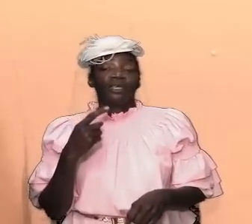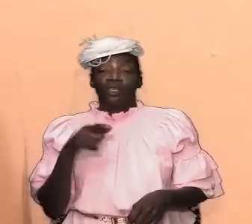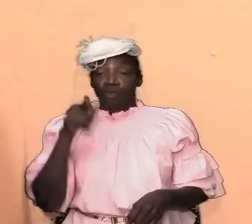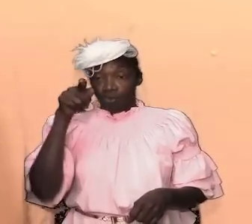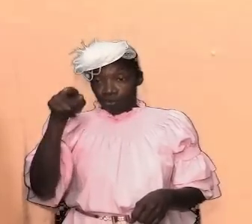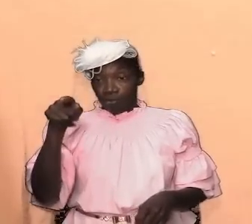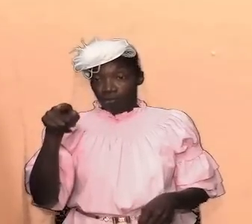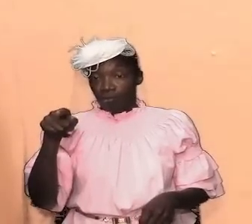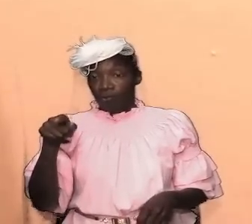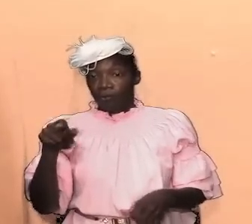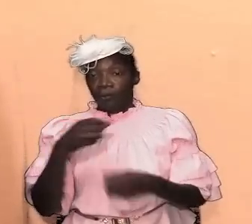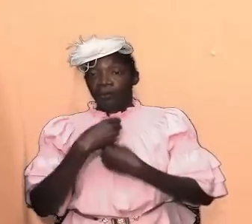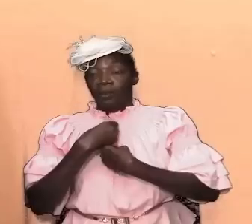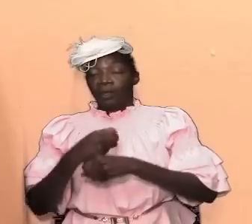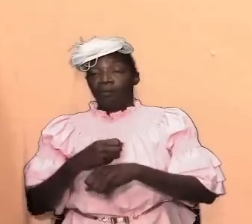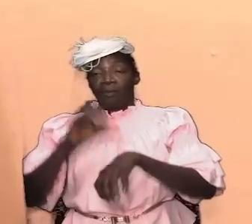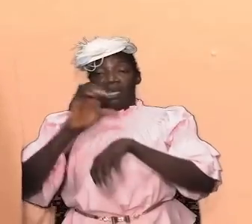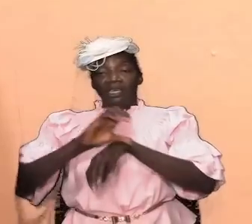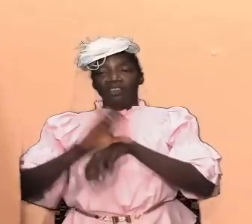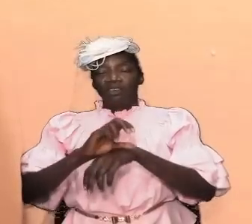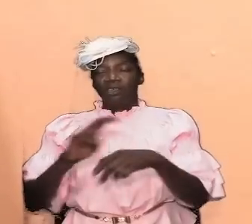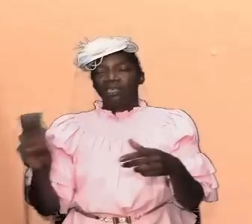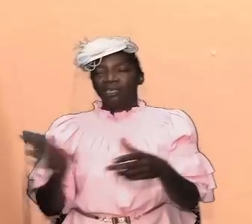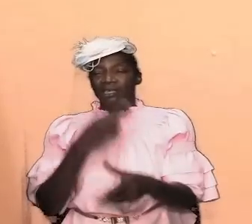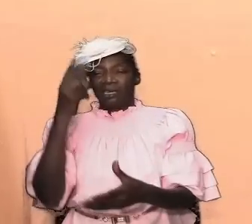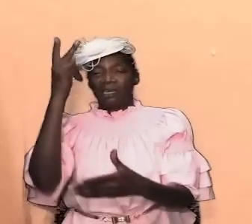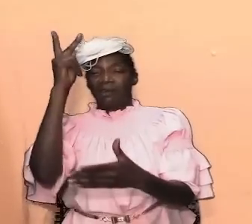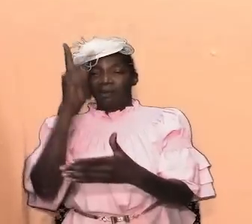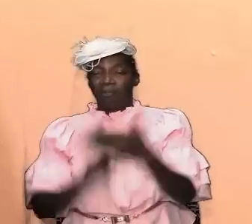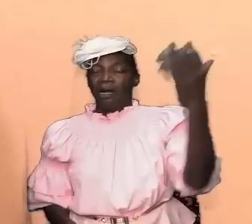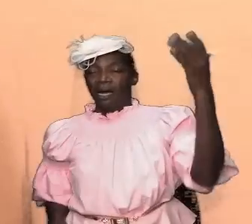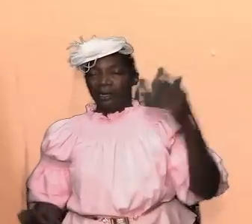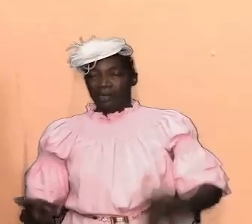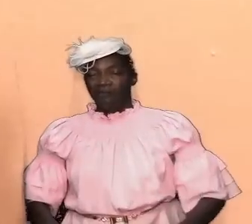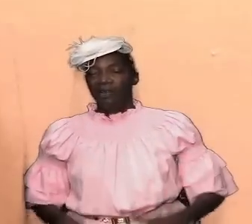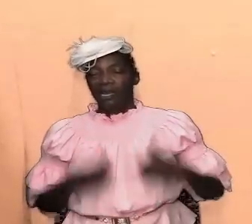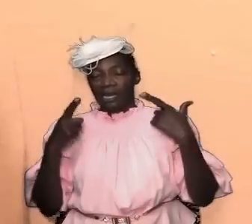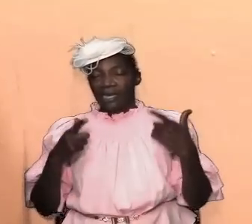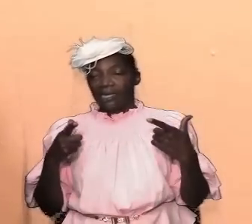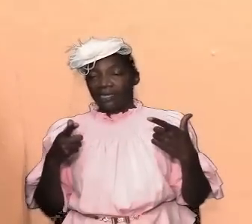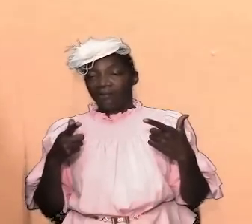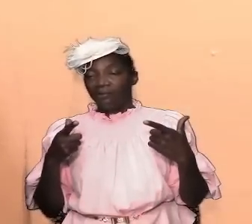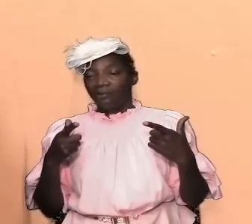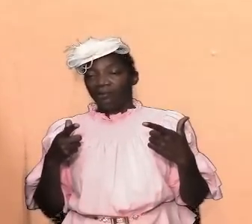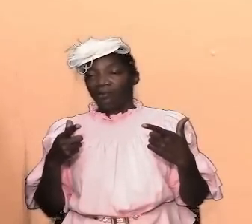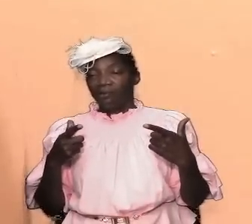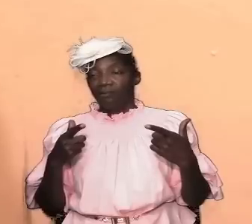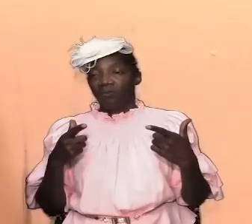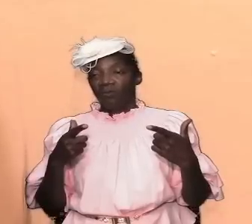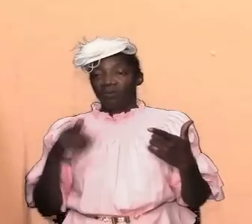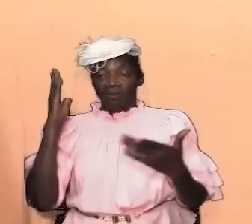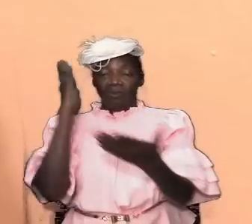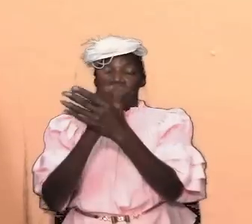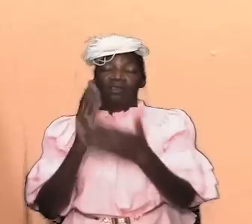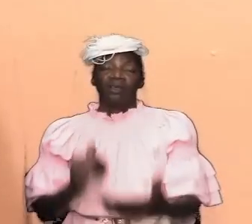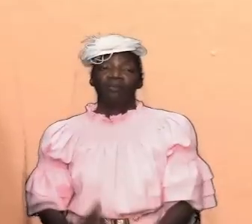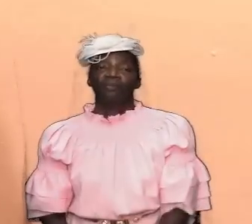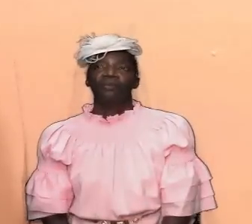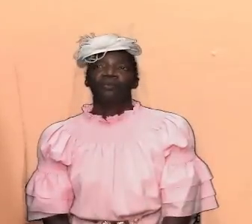make the church a secondary part of our lives we have better stop